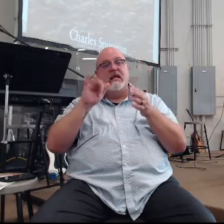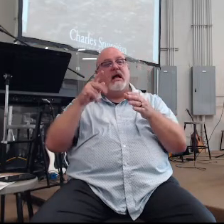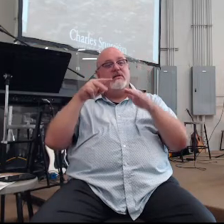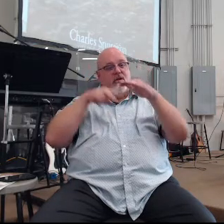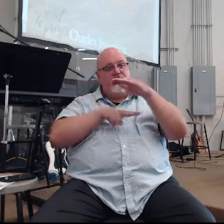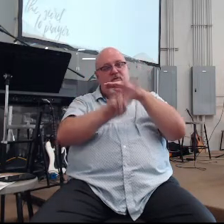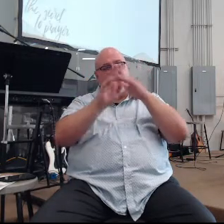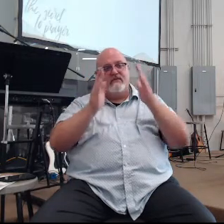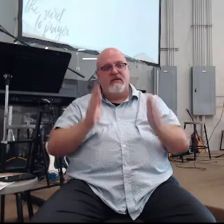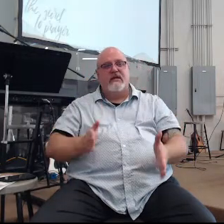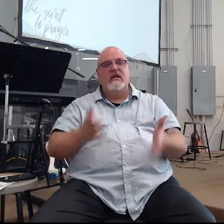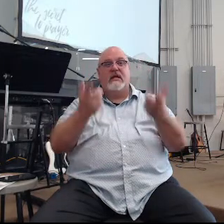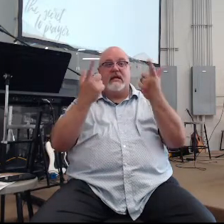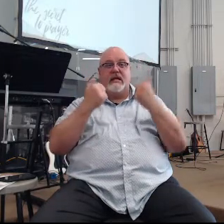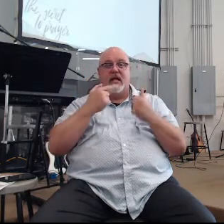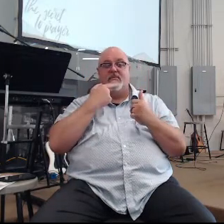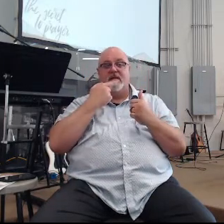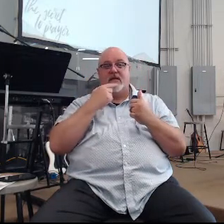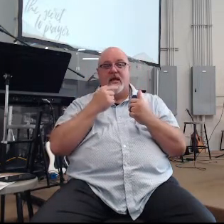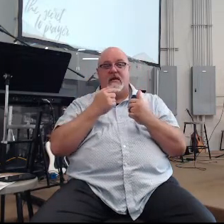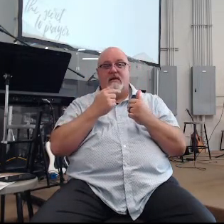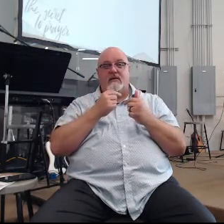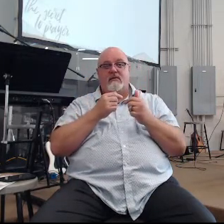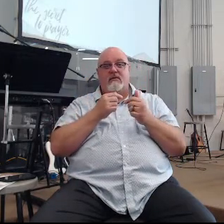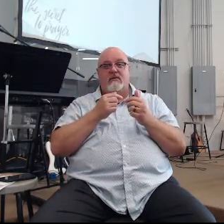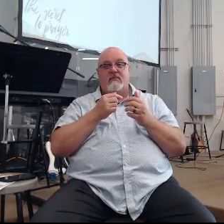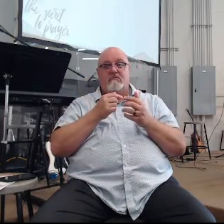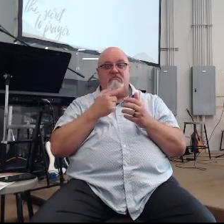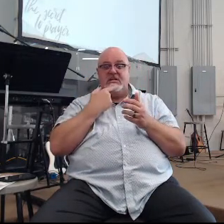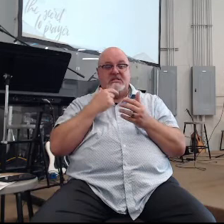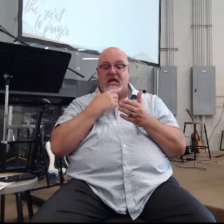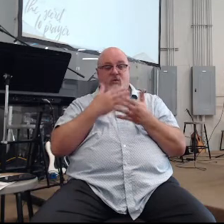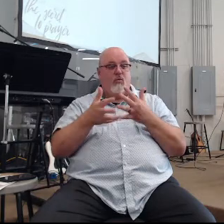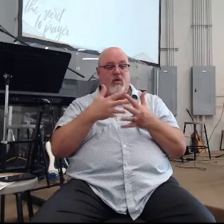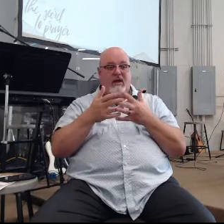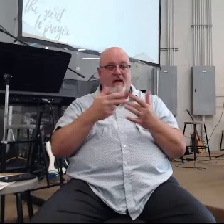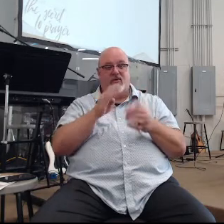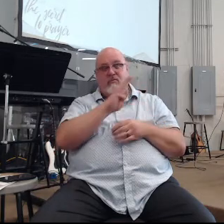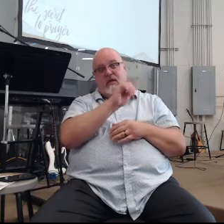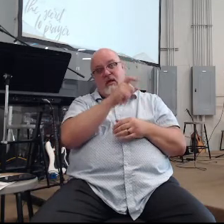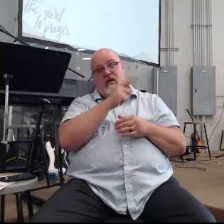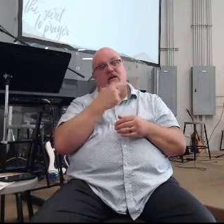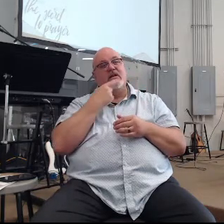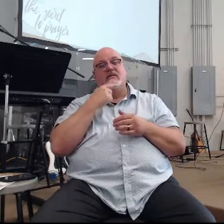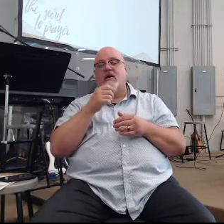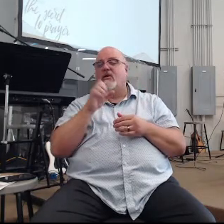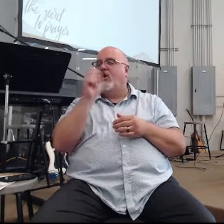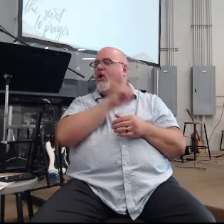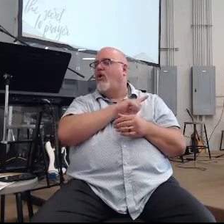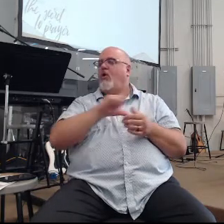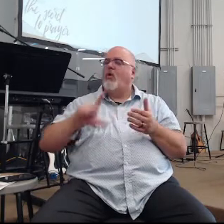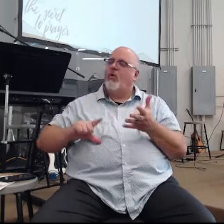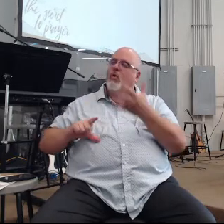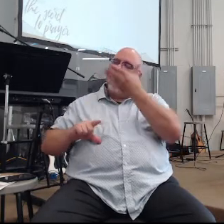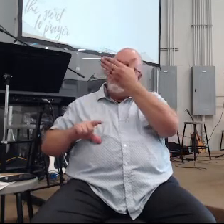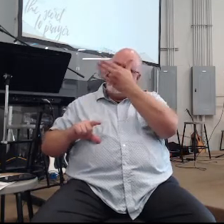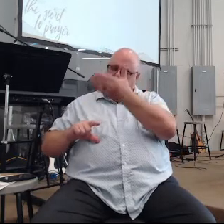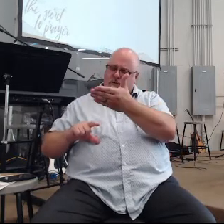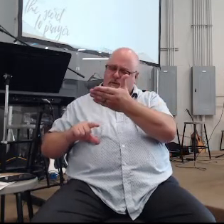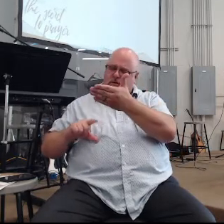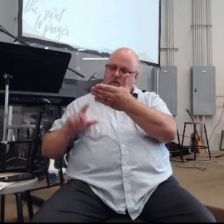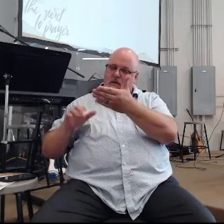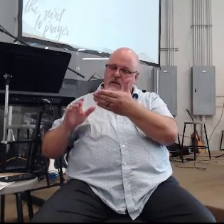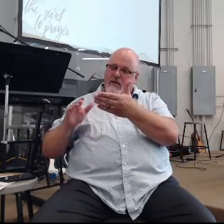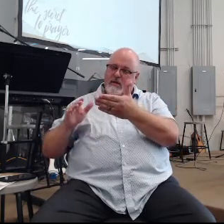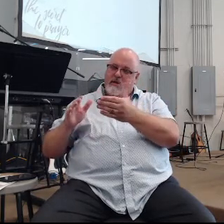near and said he doesn't just say whatever it was the ball worshippers were saying he says oh Lord as if